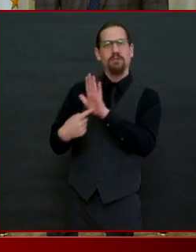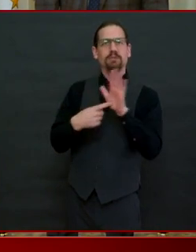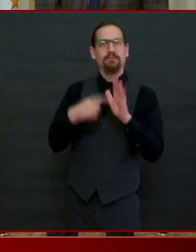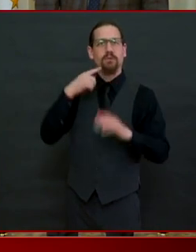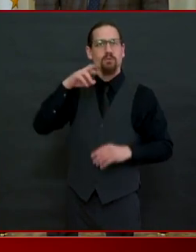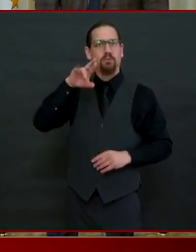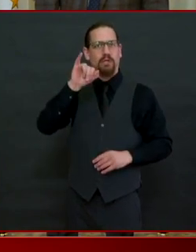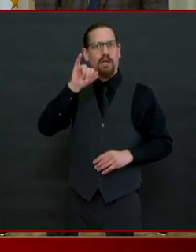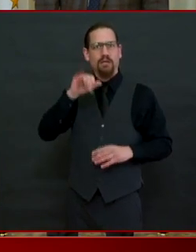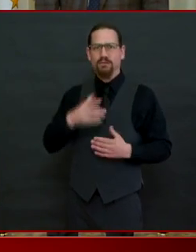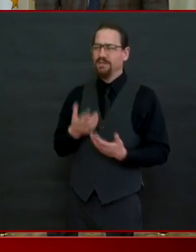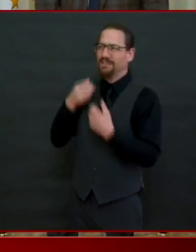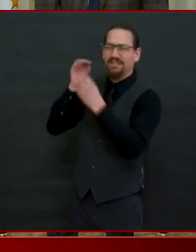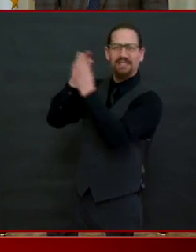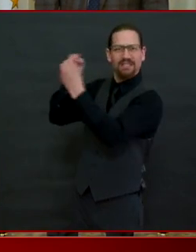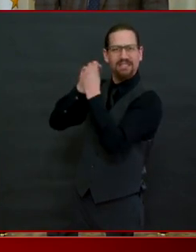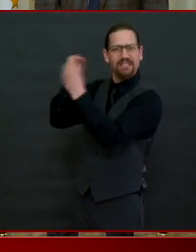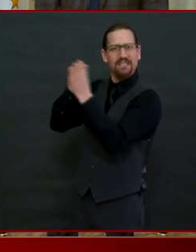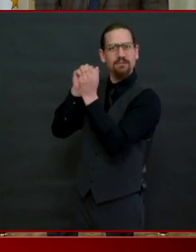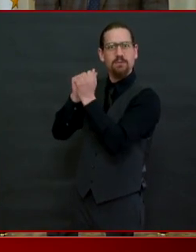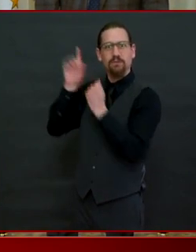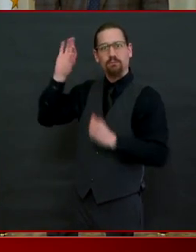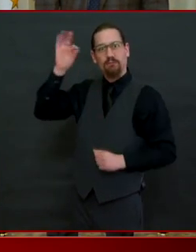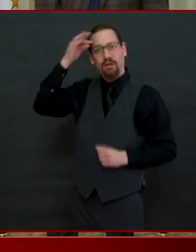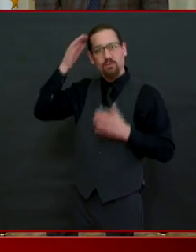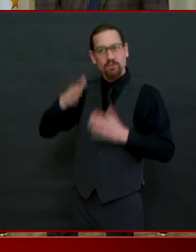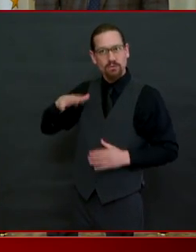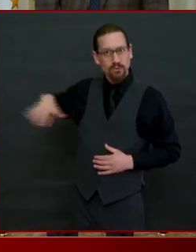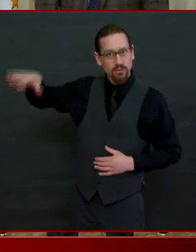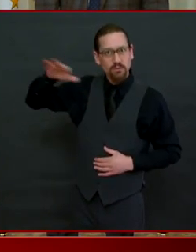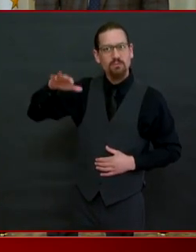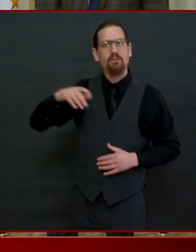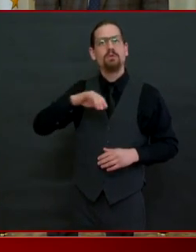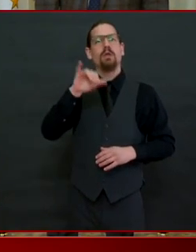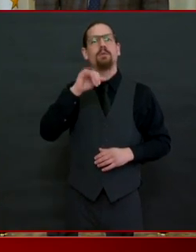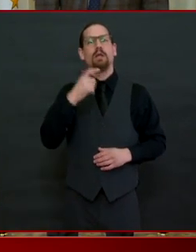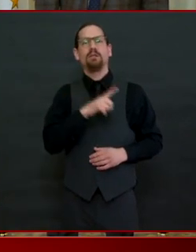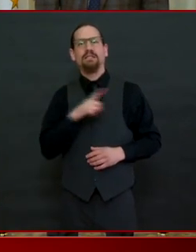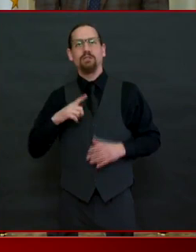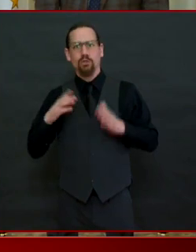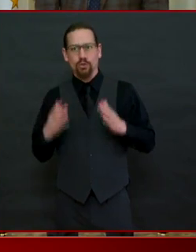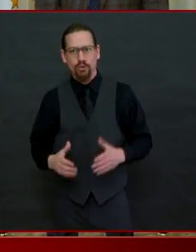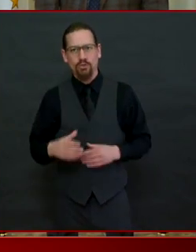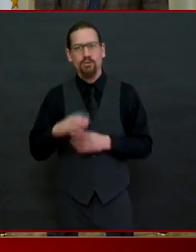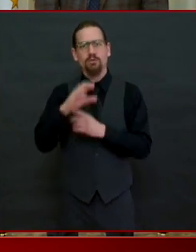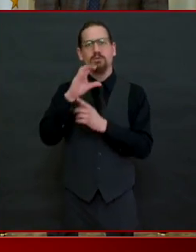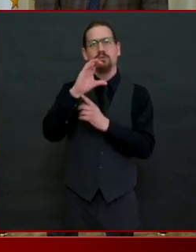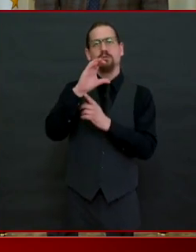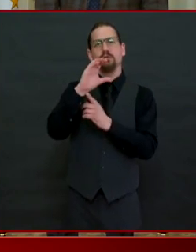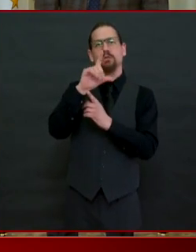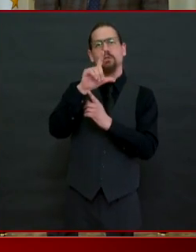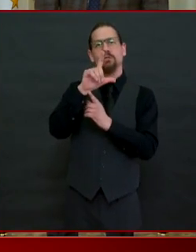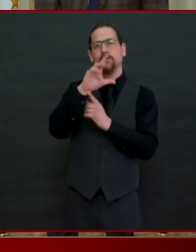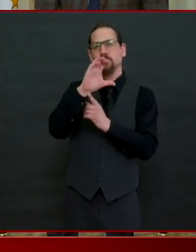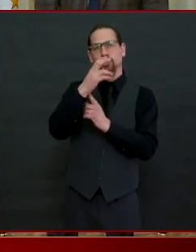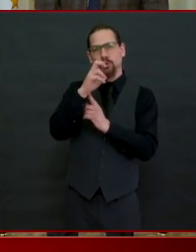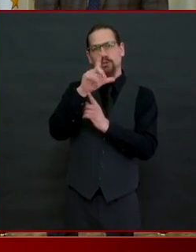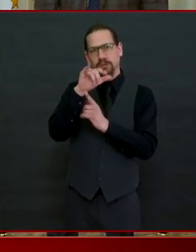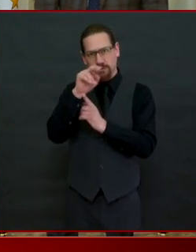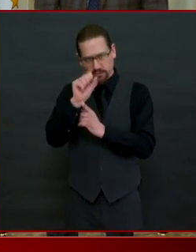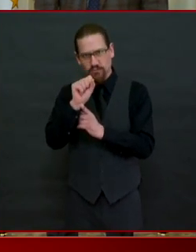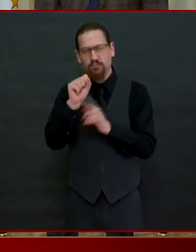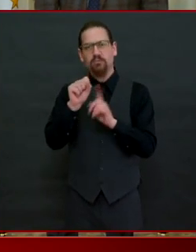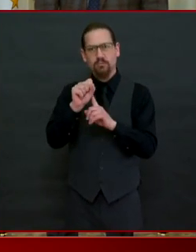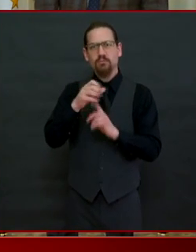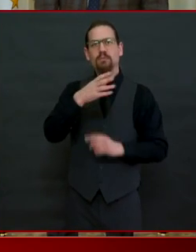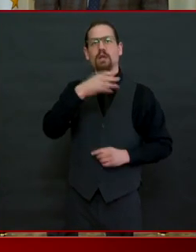congressman cicilini both have been in regular contact with my office asking how they can help what they can do they've all four